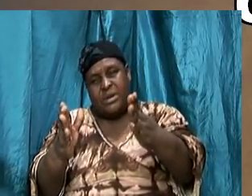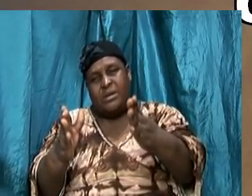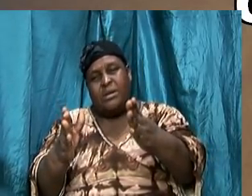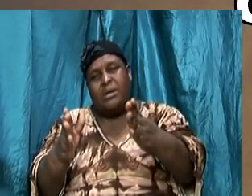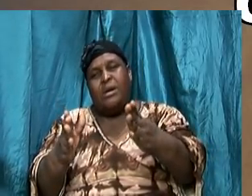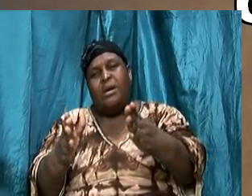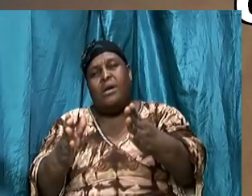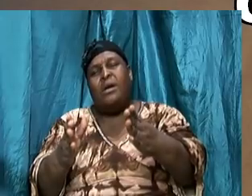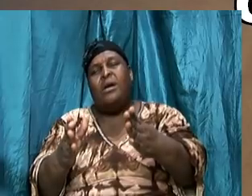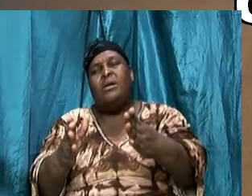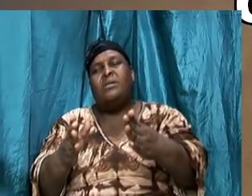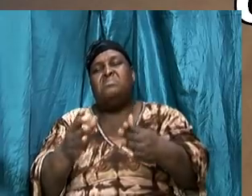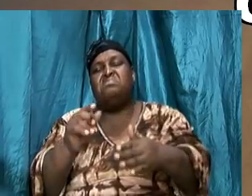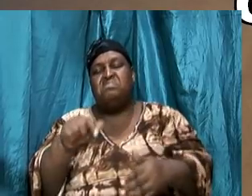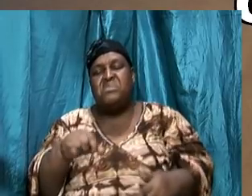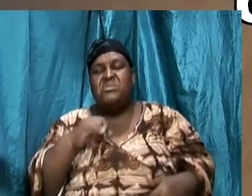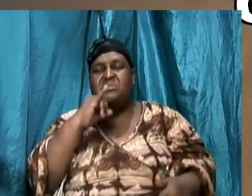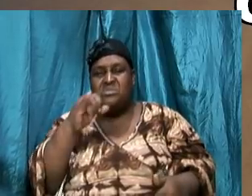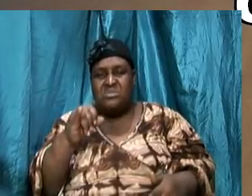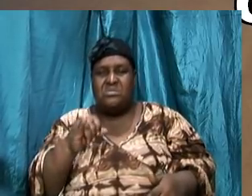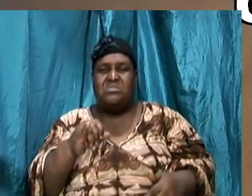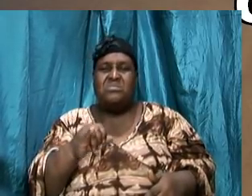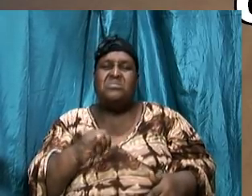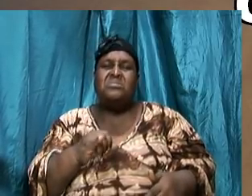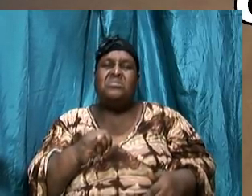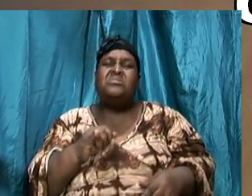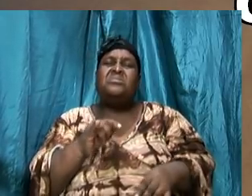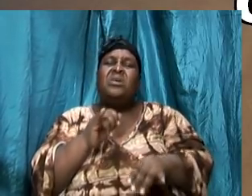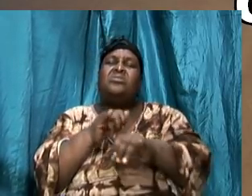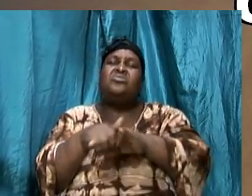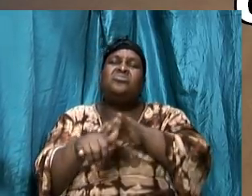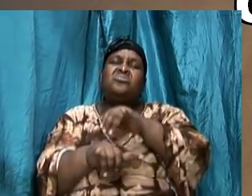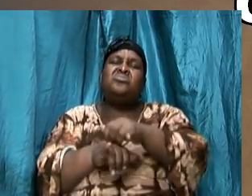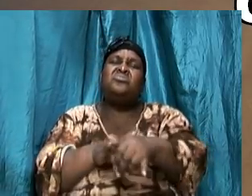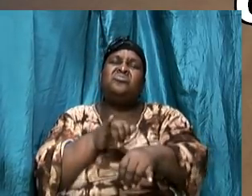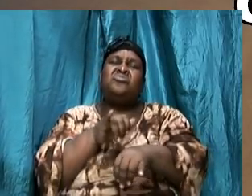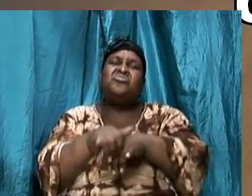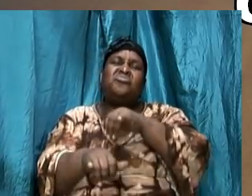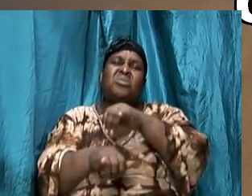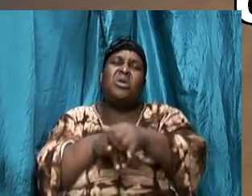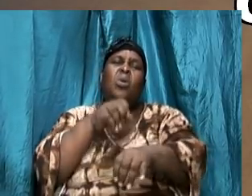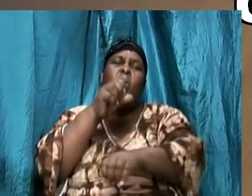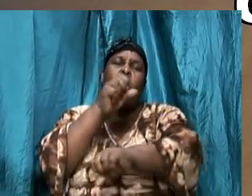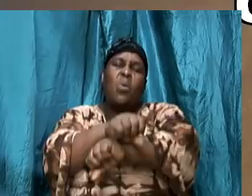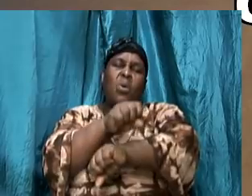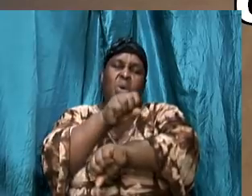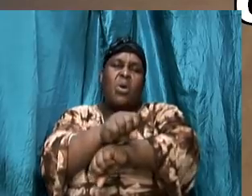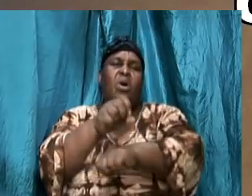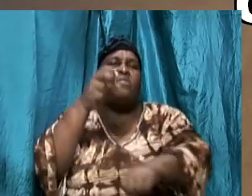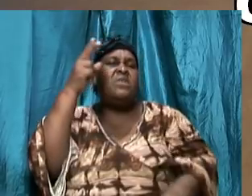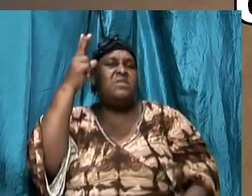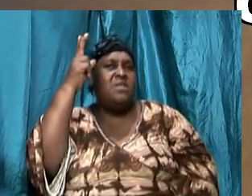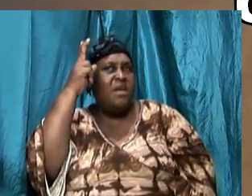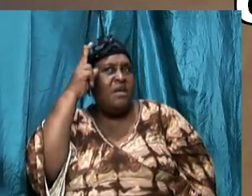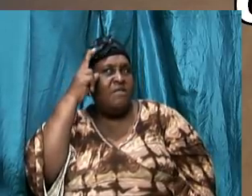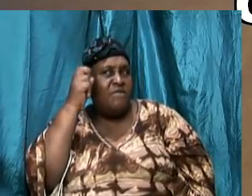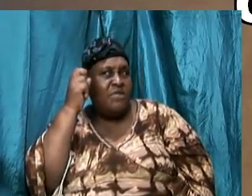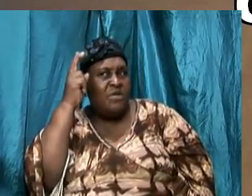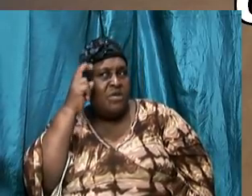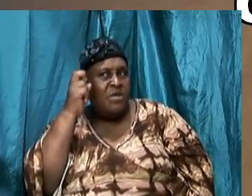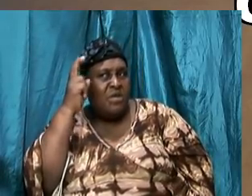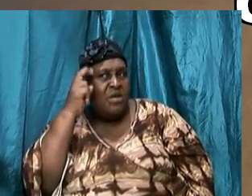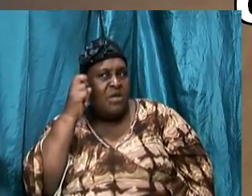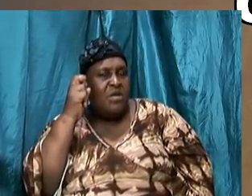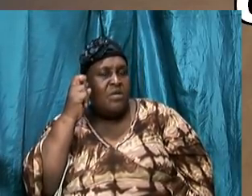is a critical part of his mode of operation. Yes? Traversing, going down